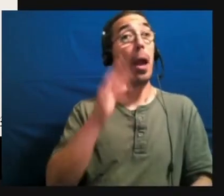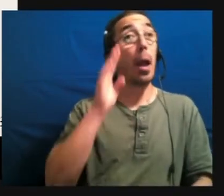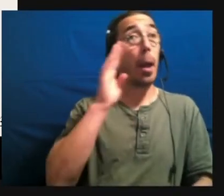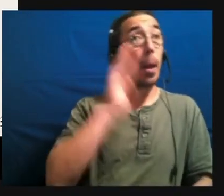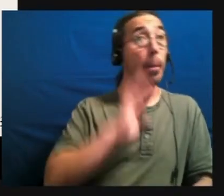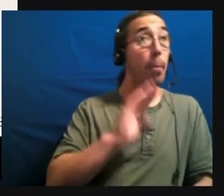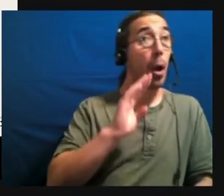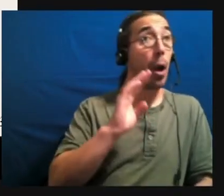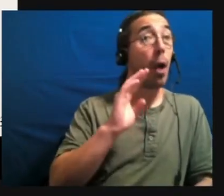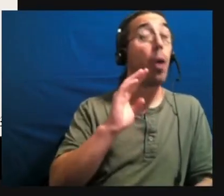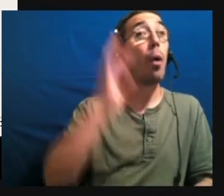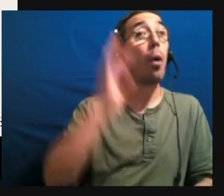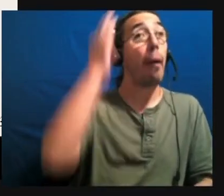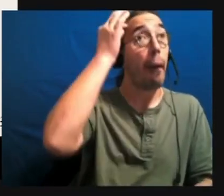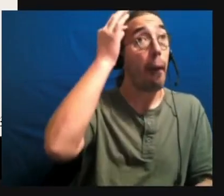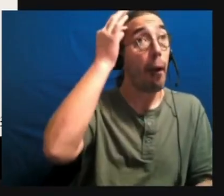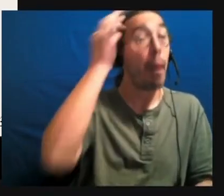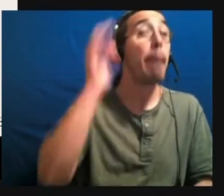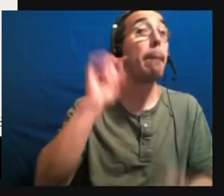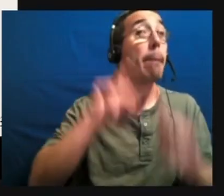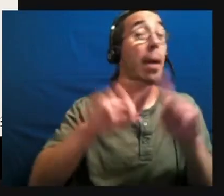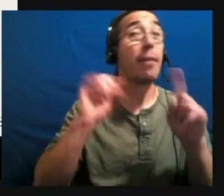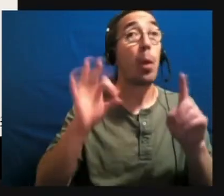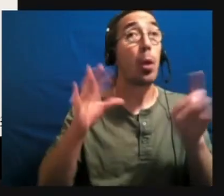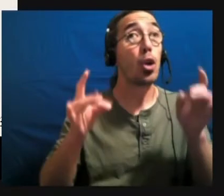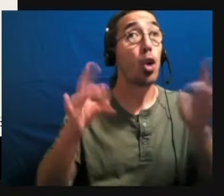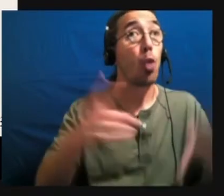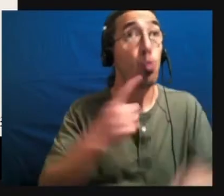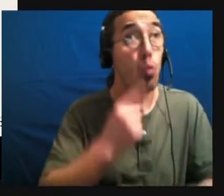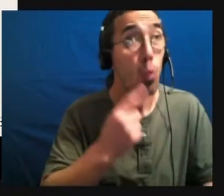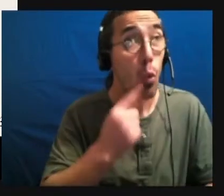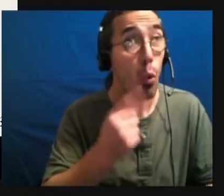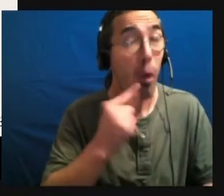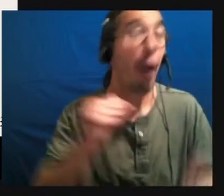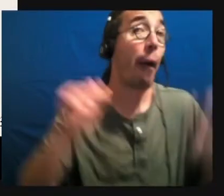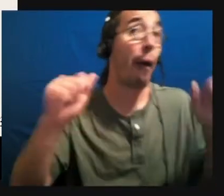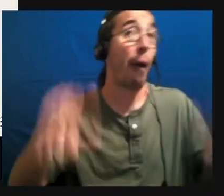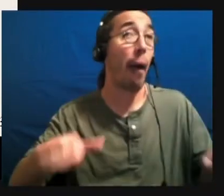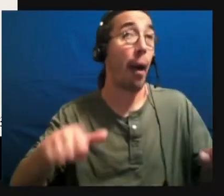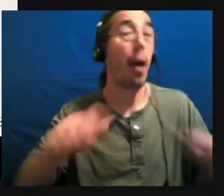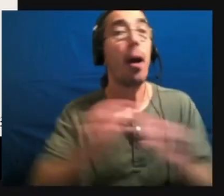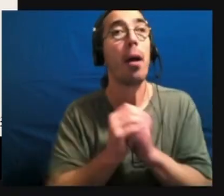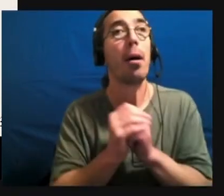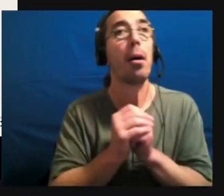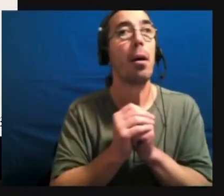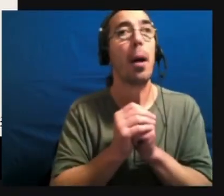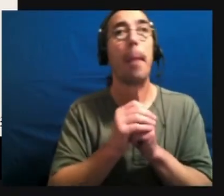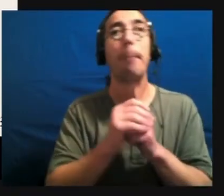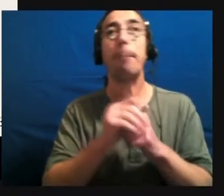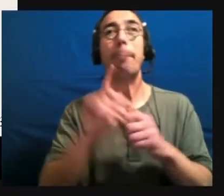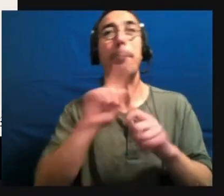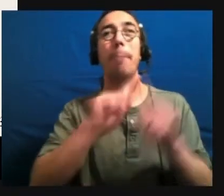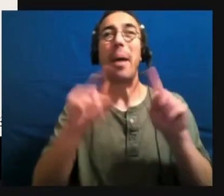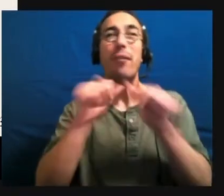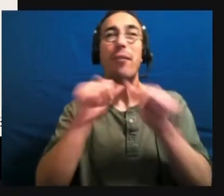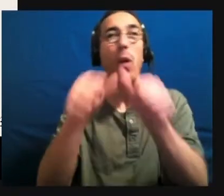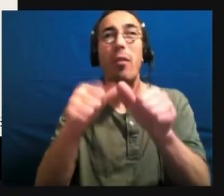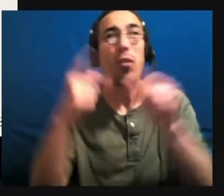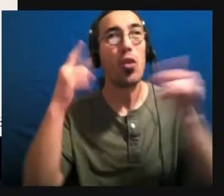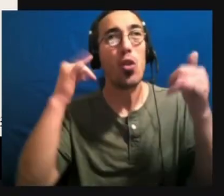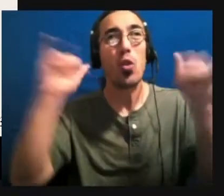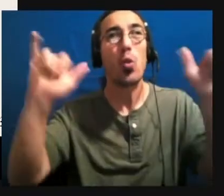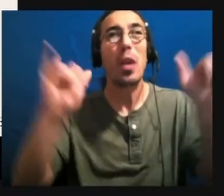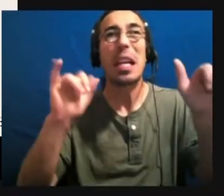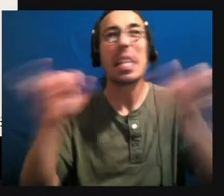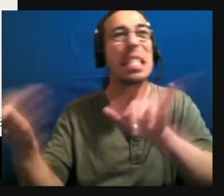dye it. Yeah, that's true. But that wouldn't make it grow out of my head red. It would just make my external appearance red. Right.